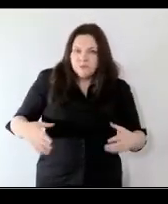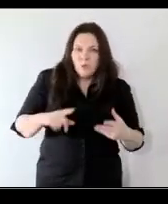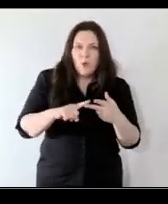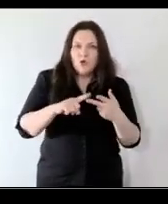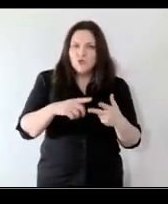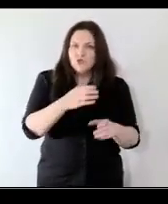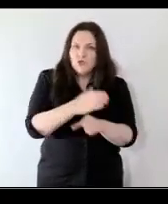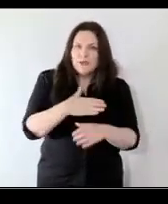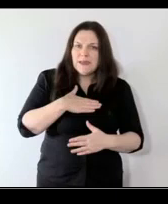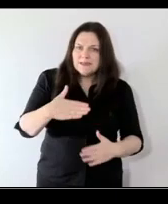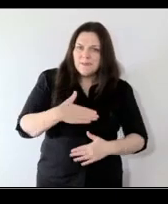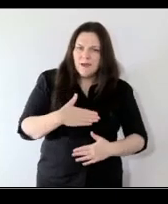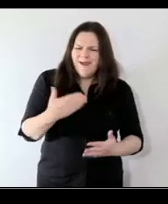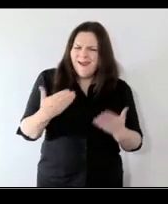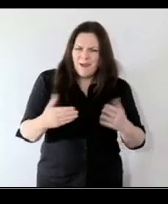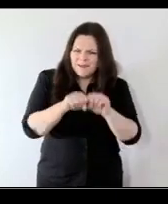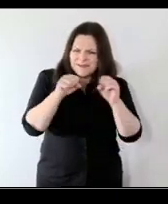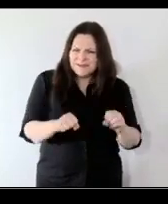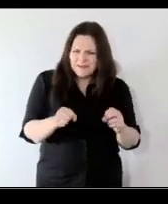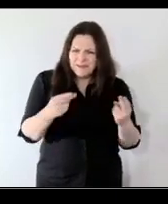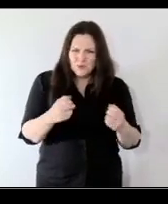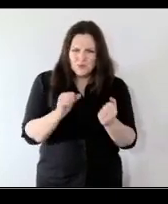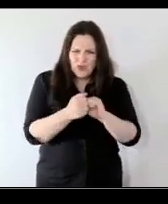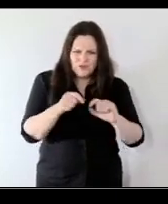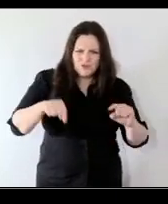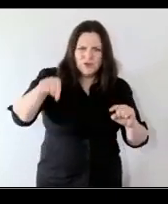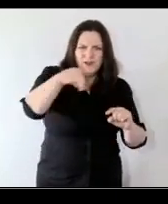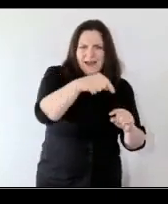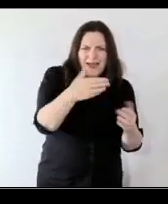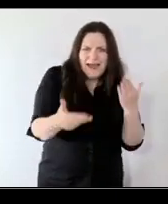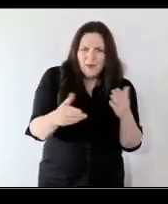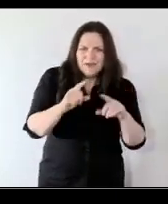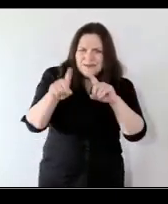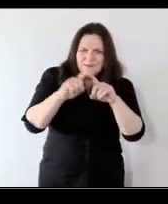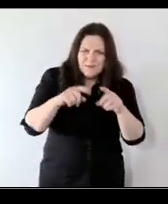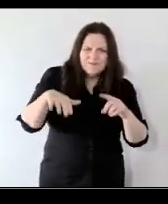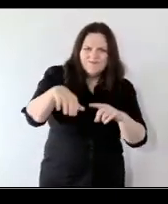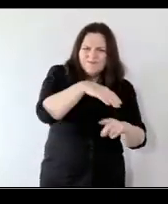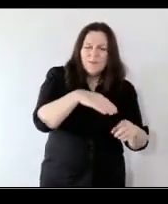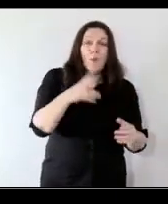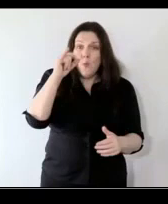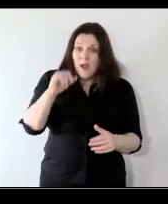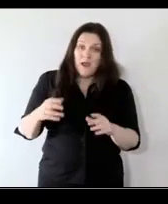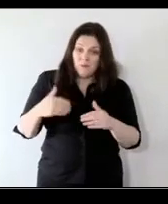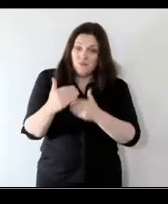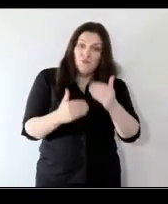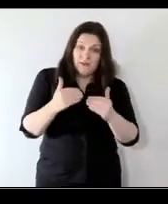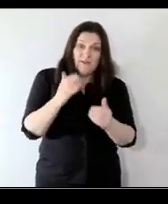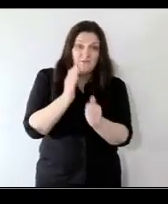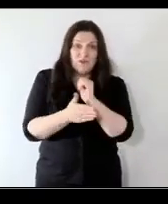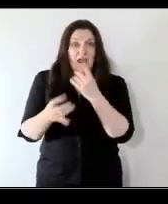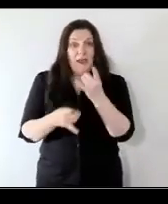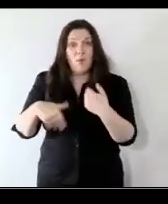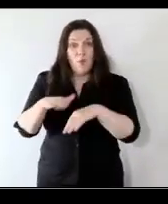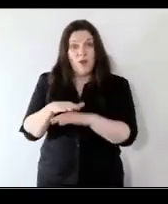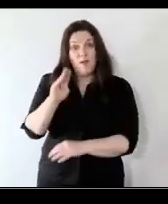change and how how do we create change that that is resilient and i think the reason we've made progress in bradford and we have